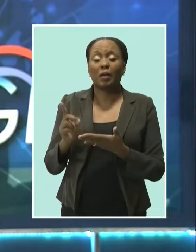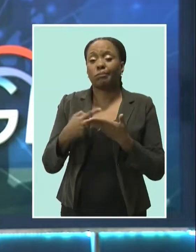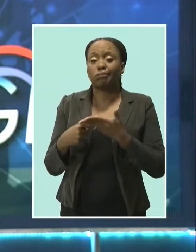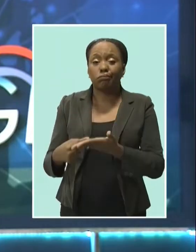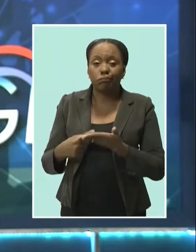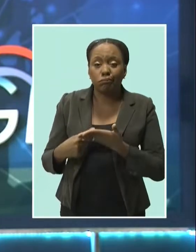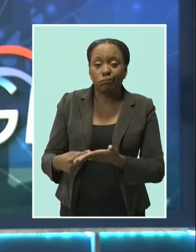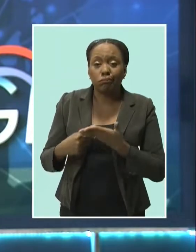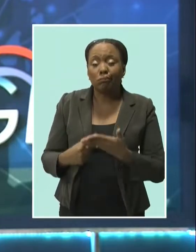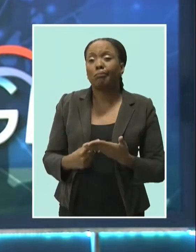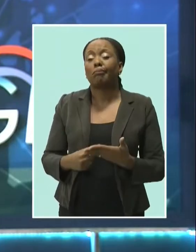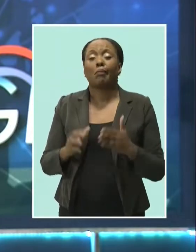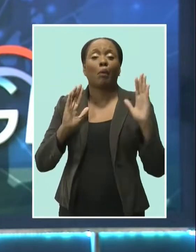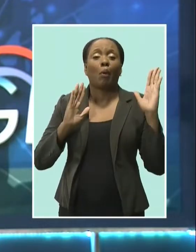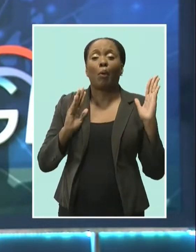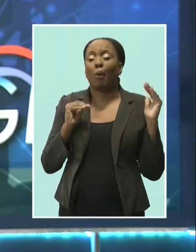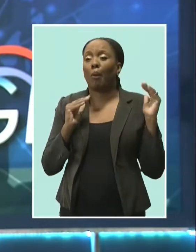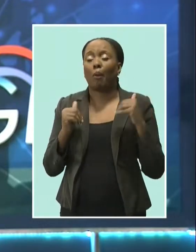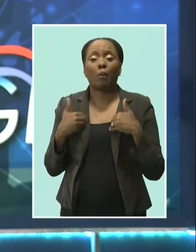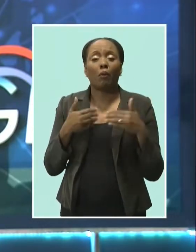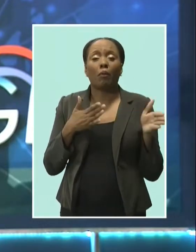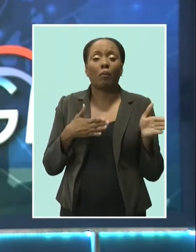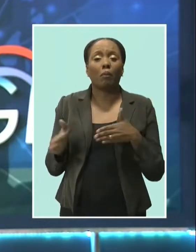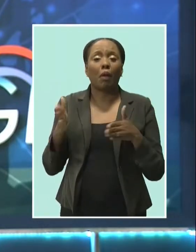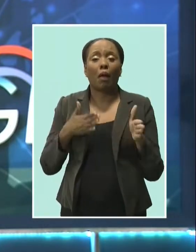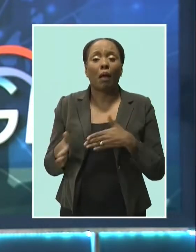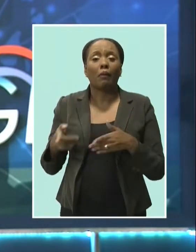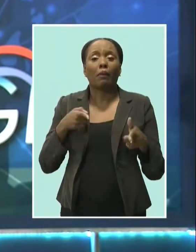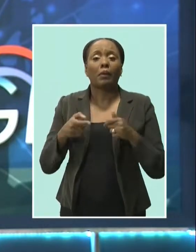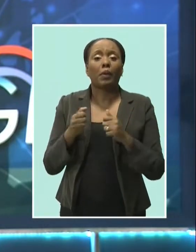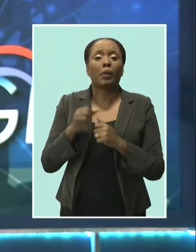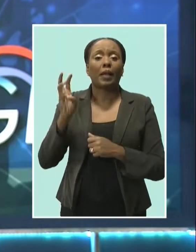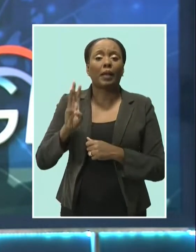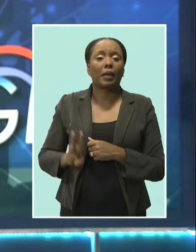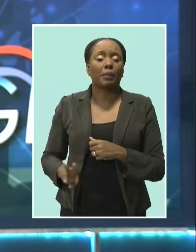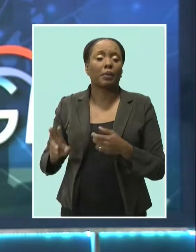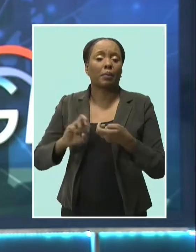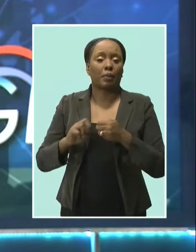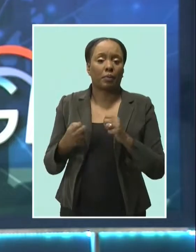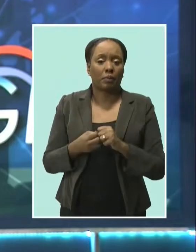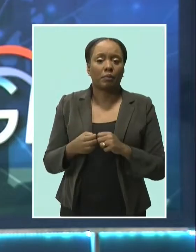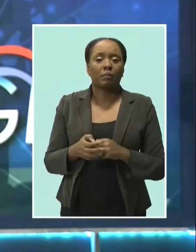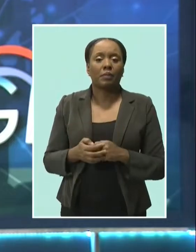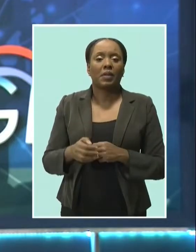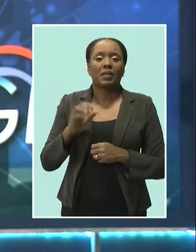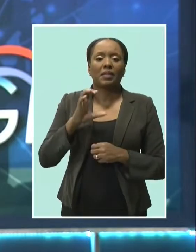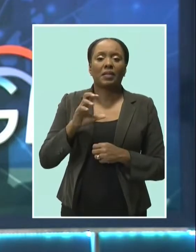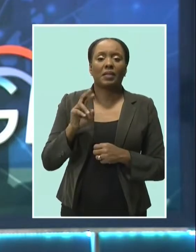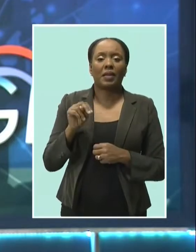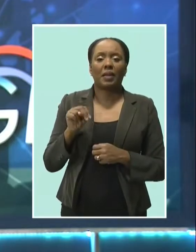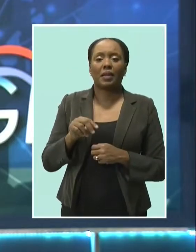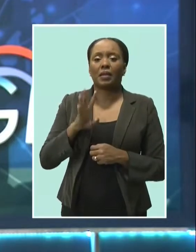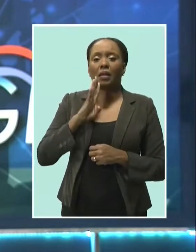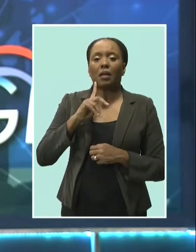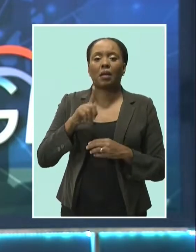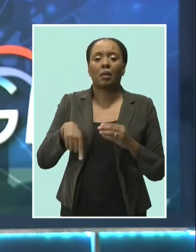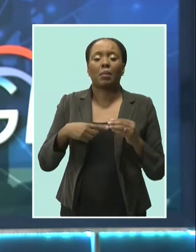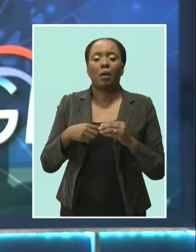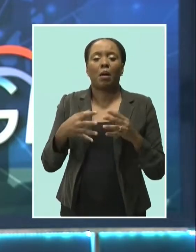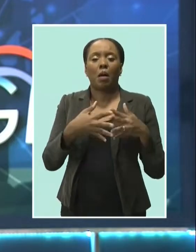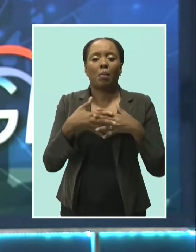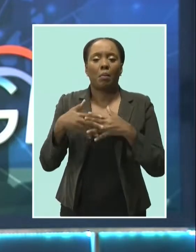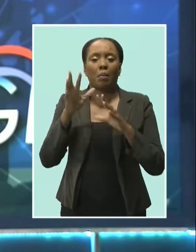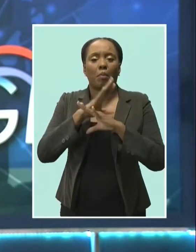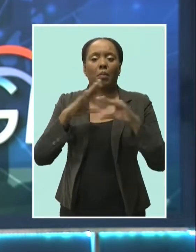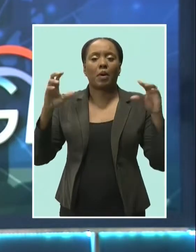global plan to address the climate crisis. CNN's Isabel Rosales reports on President Biden's new plan, he says, places the